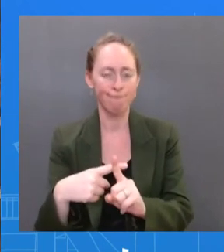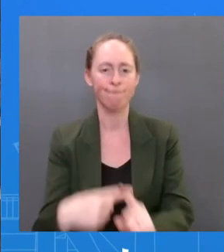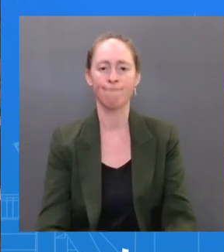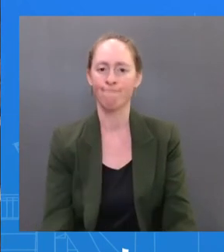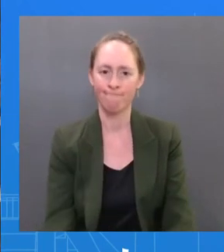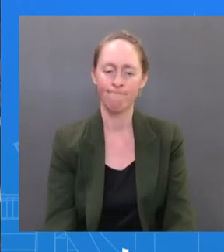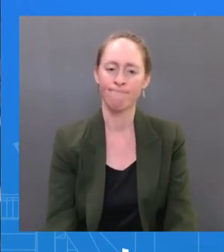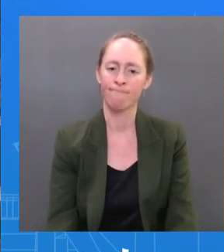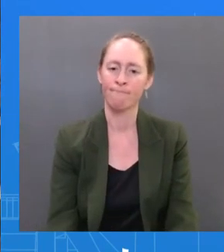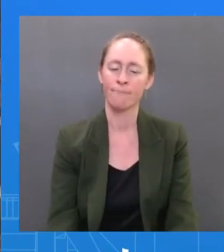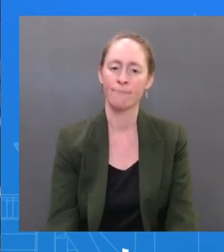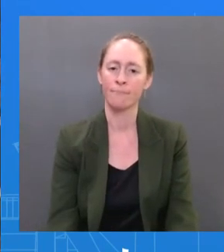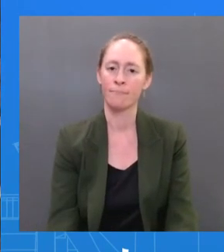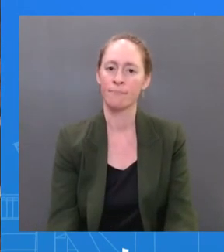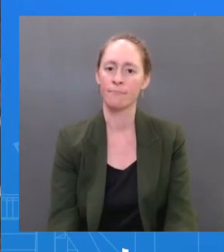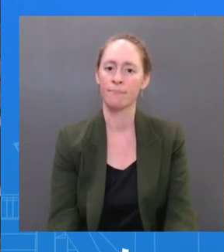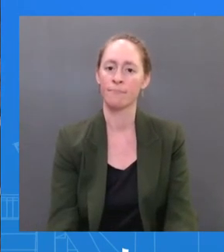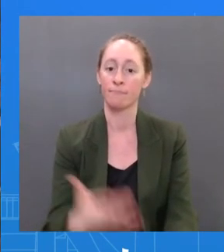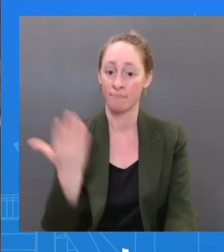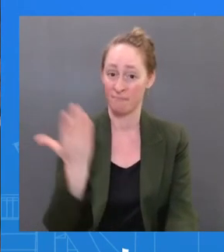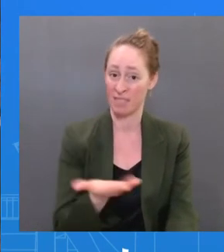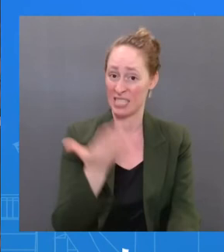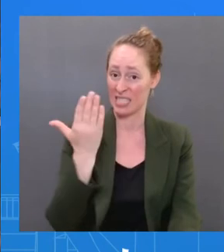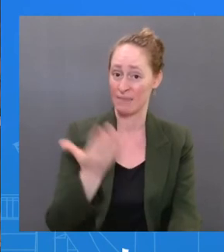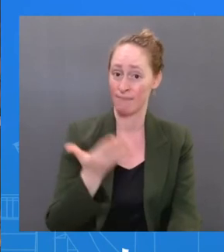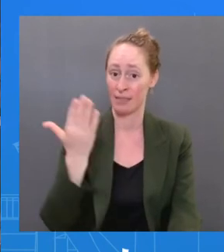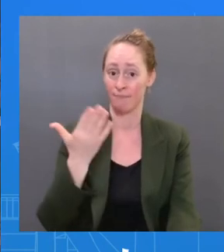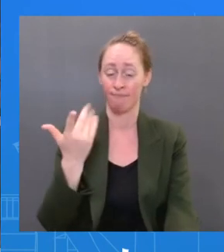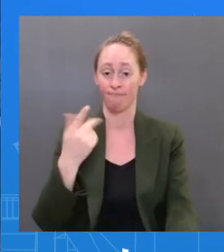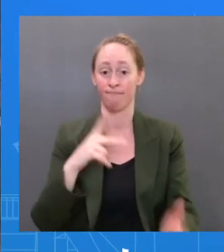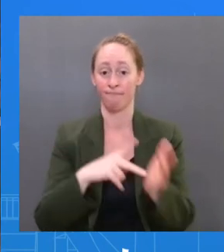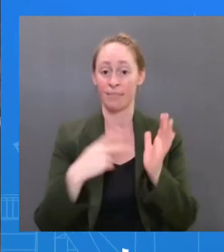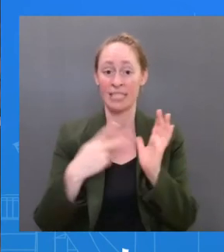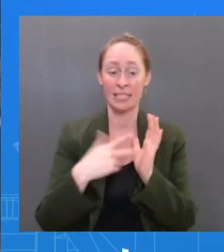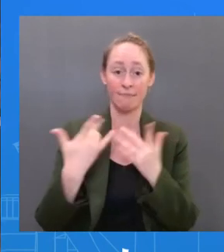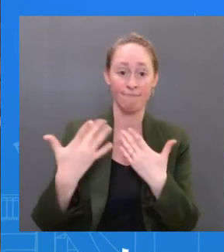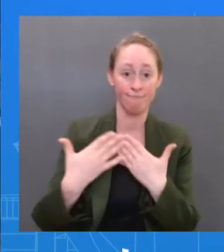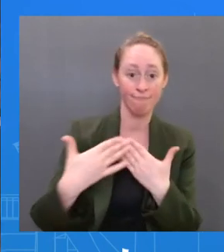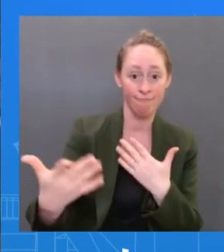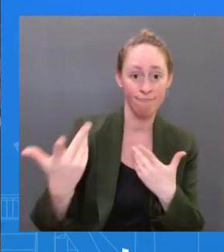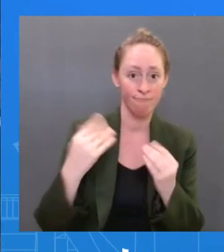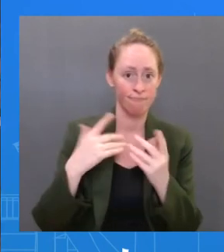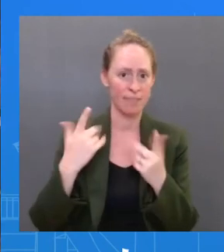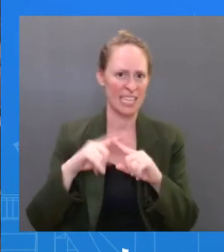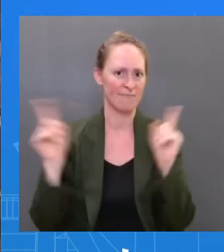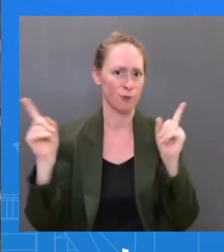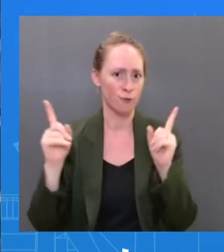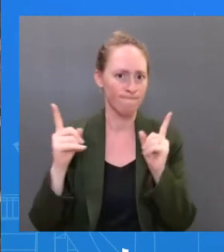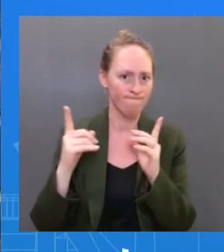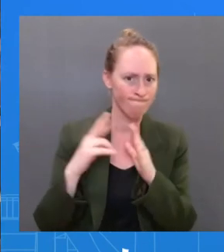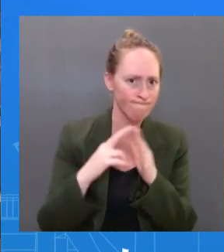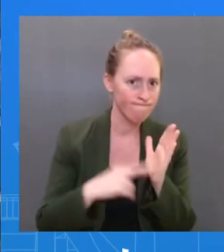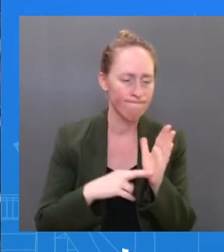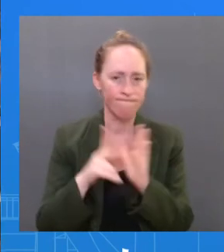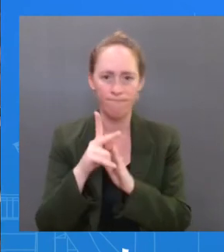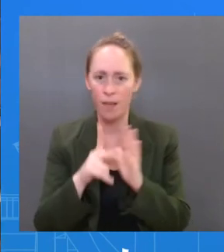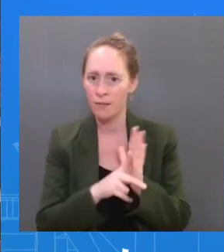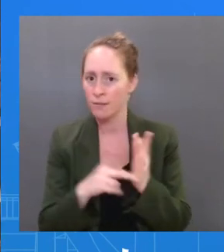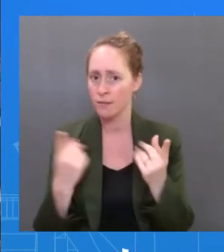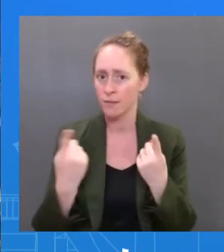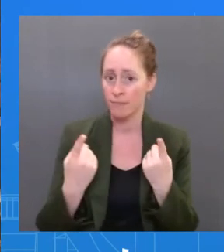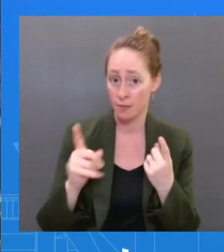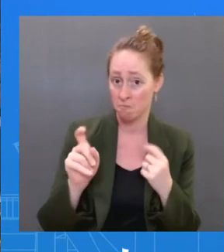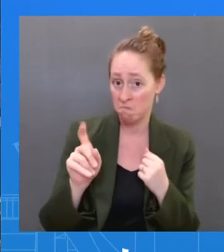protect him from getting COVID in light of his condition being in a different place? And the second question is,